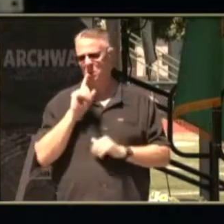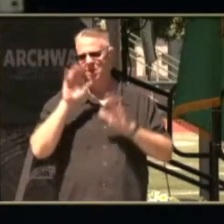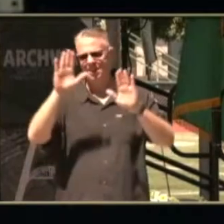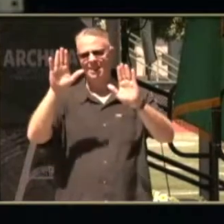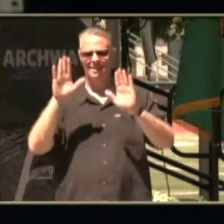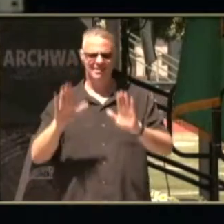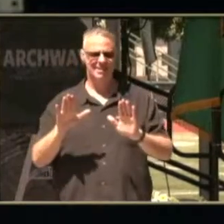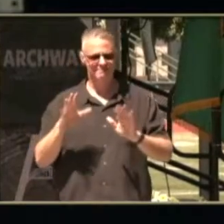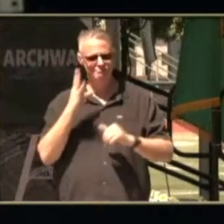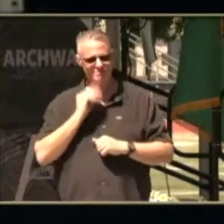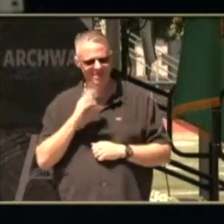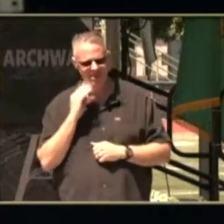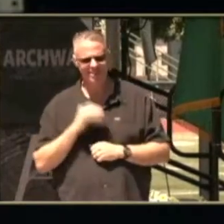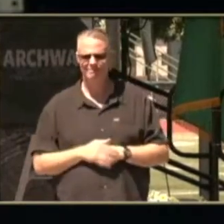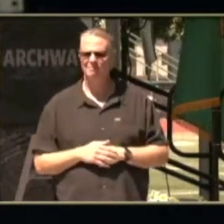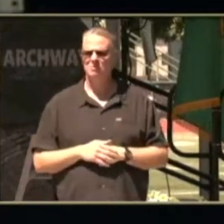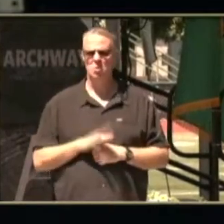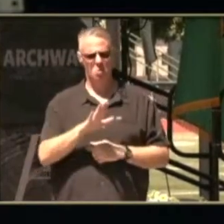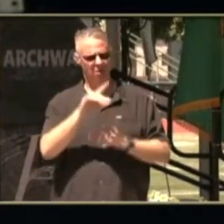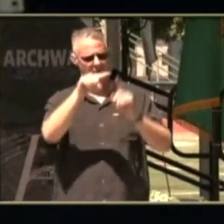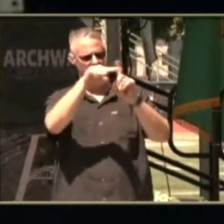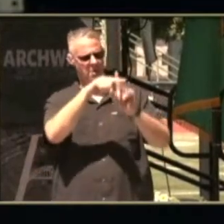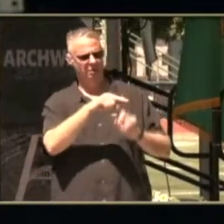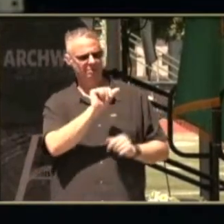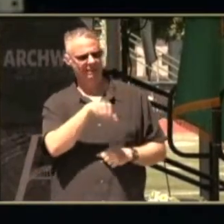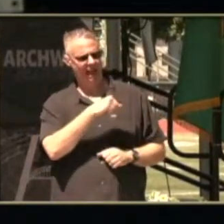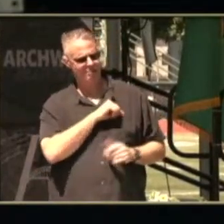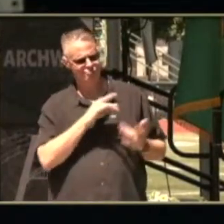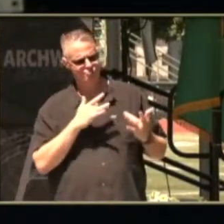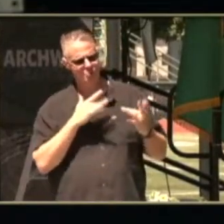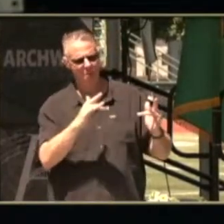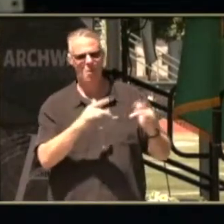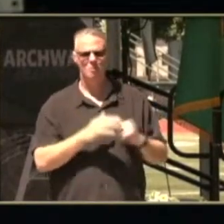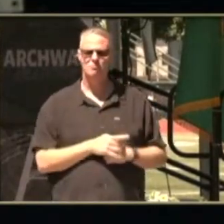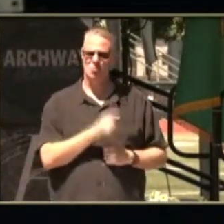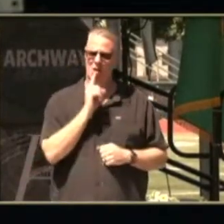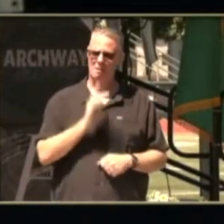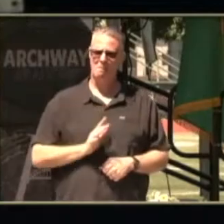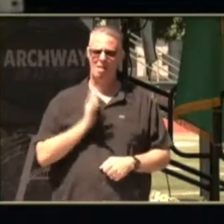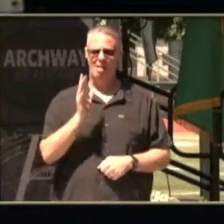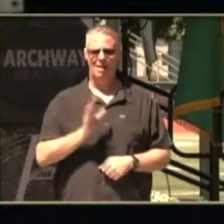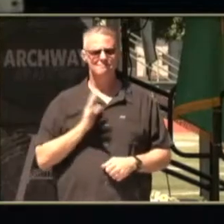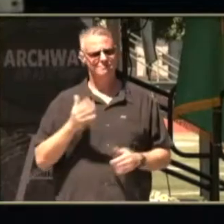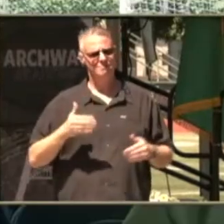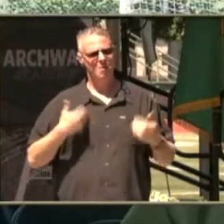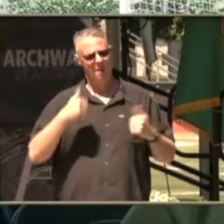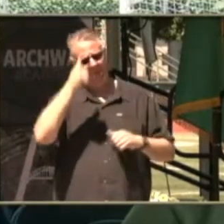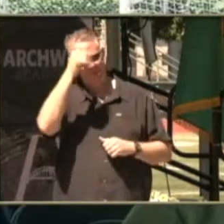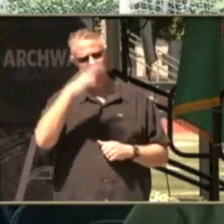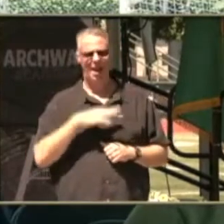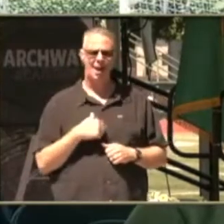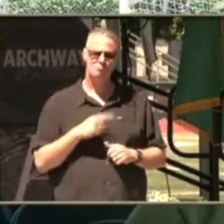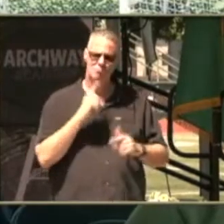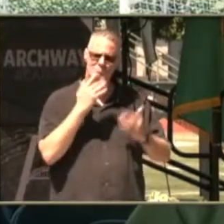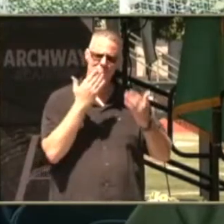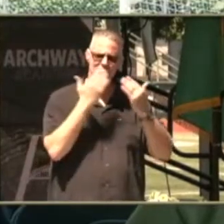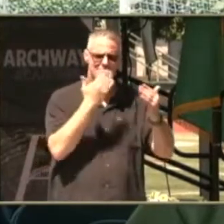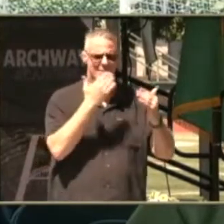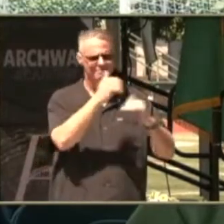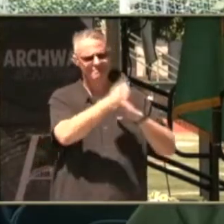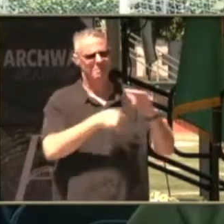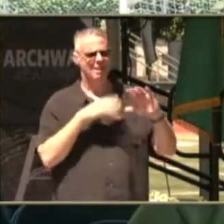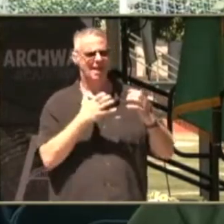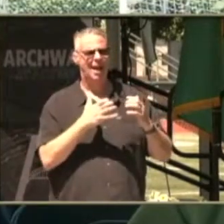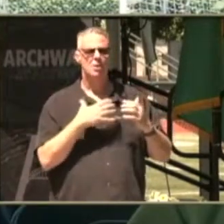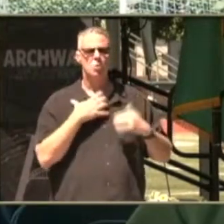excellent and you've had such a positive attitude you're a very polite young man and i'm really grateful to have had you in my class i wish you all the